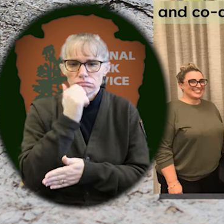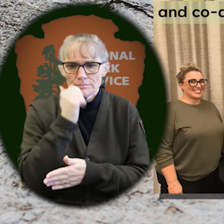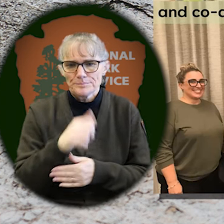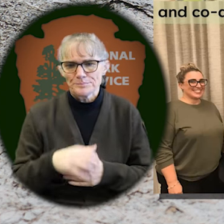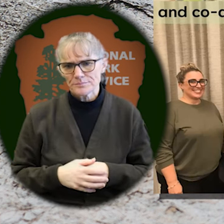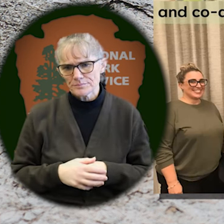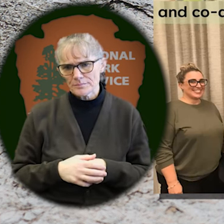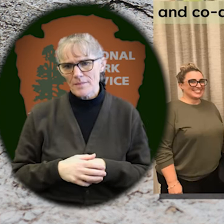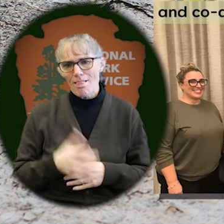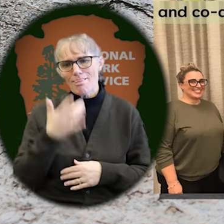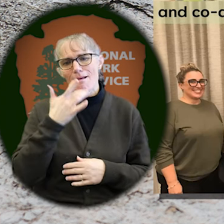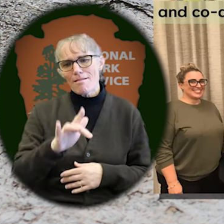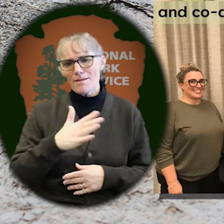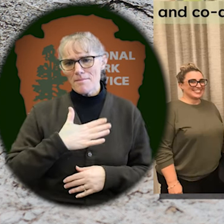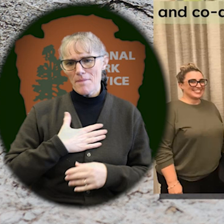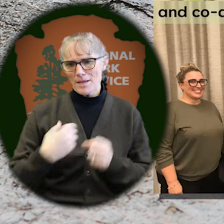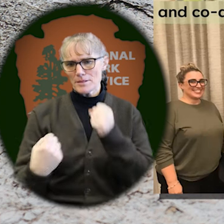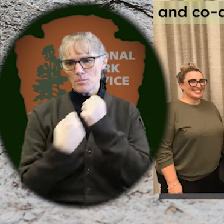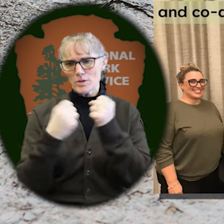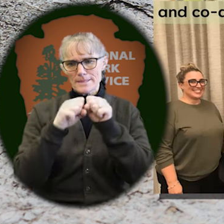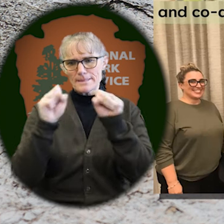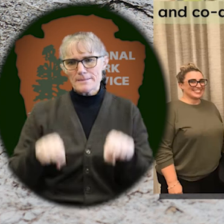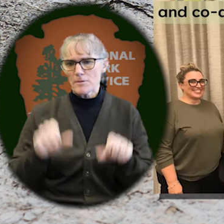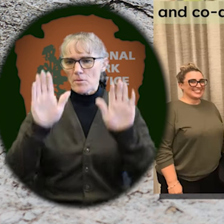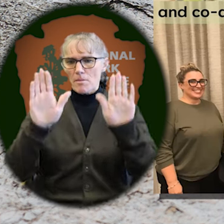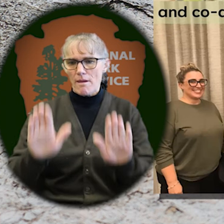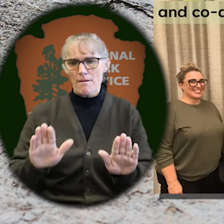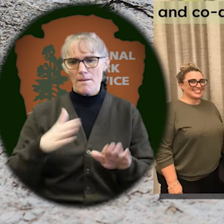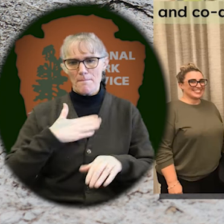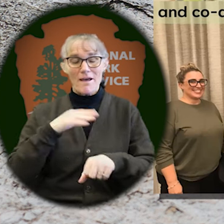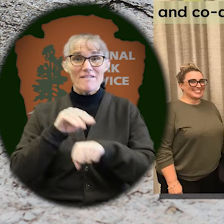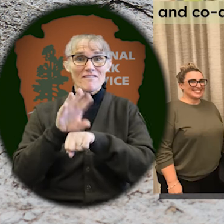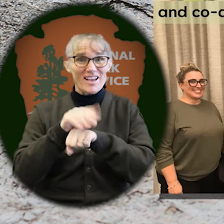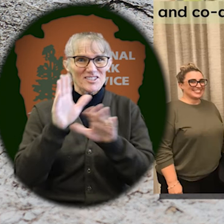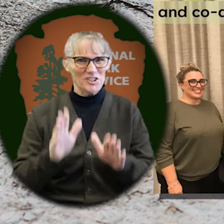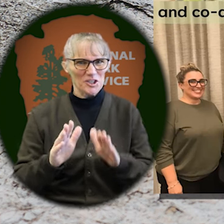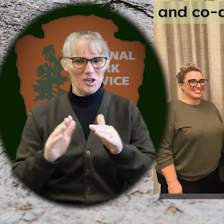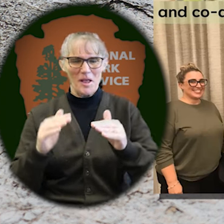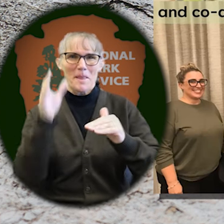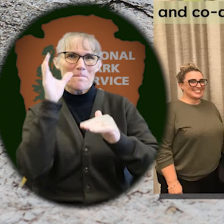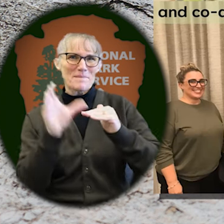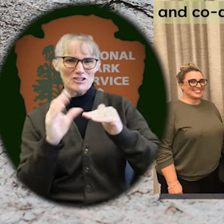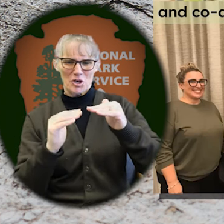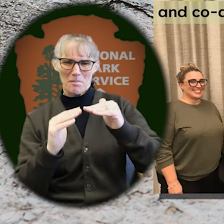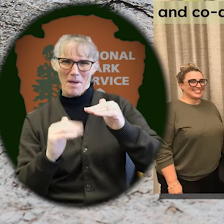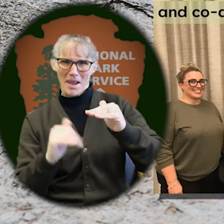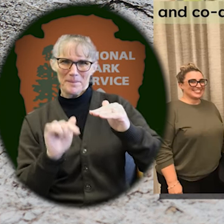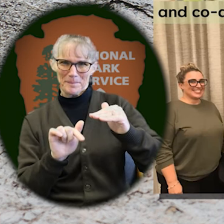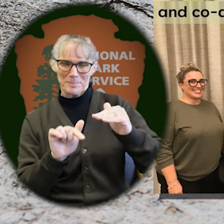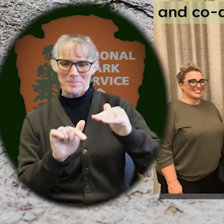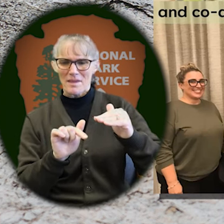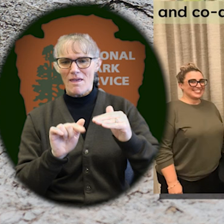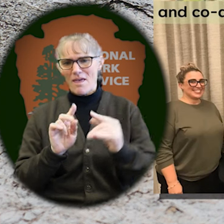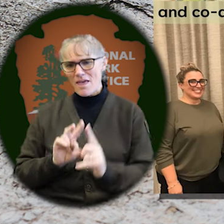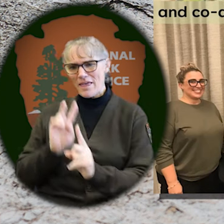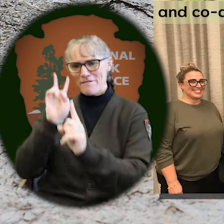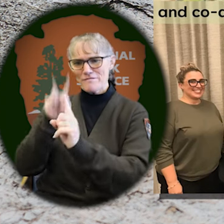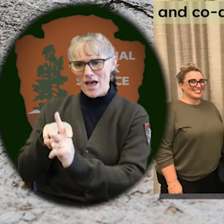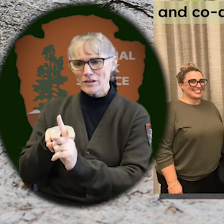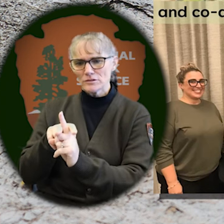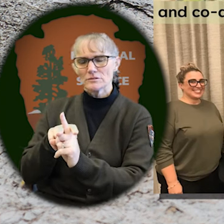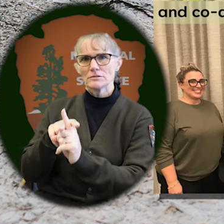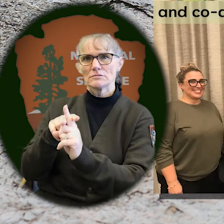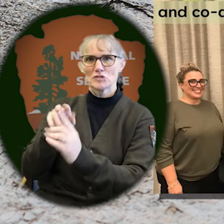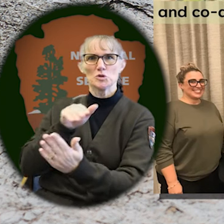So luckily, I had a very great supporting system. My advisor was the one who filed for the harassment, who you see here on the bottom